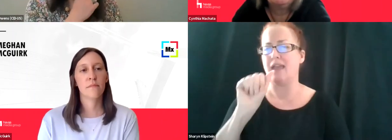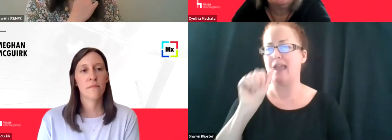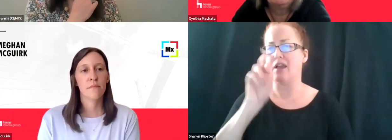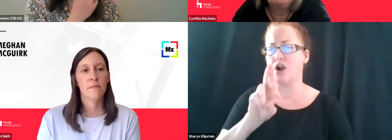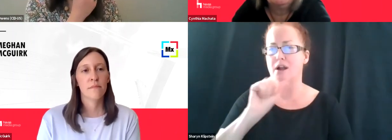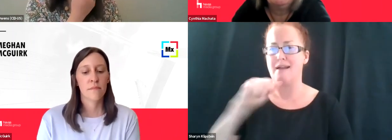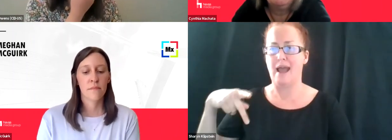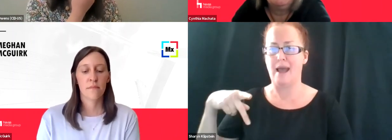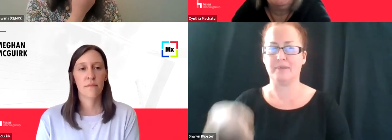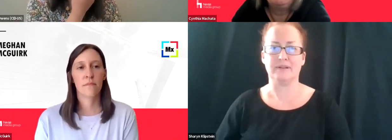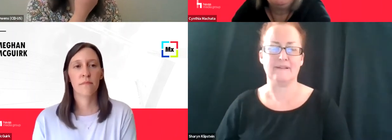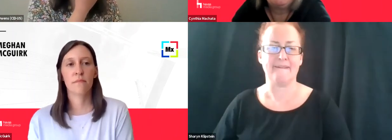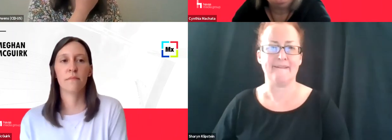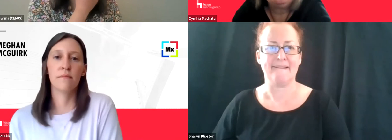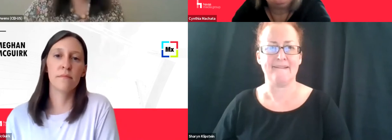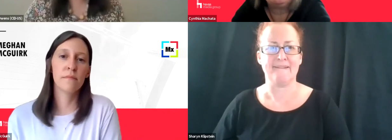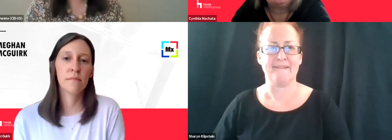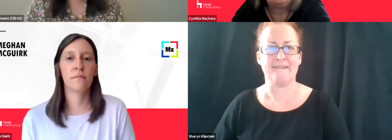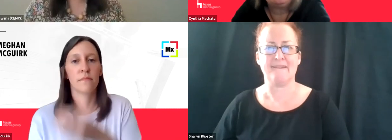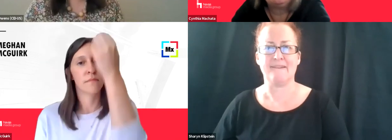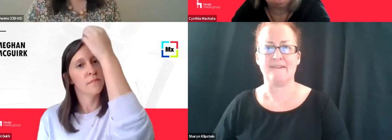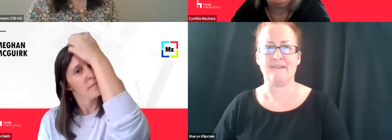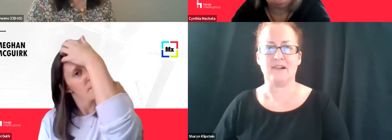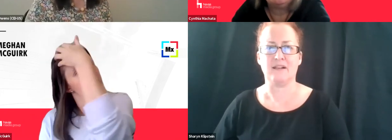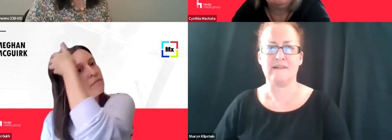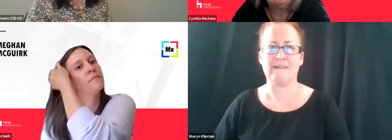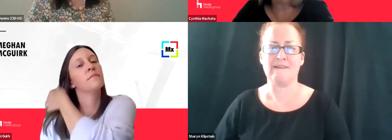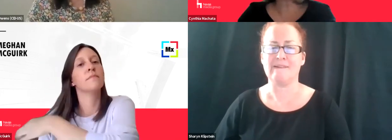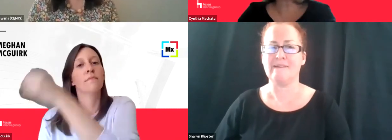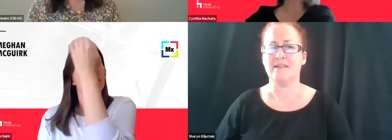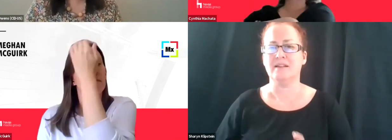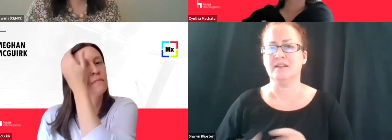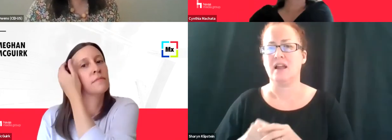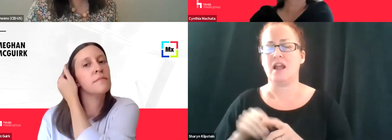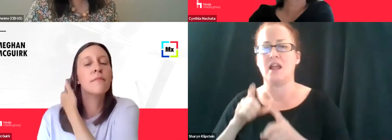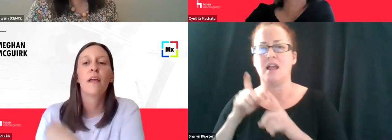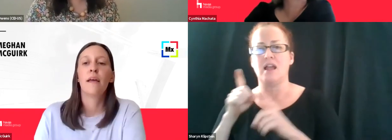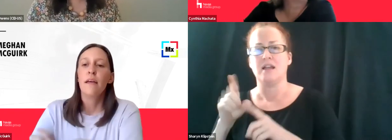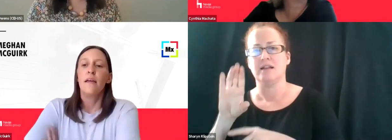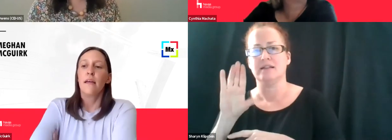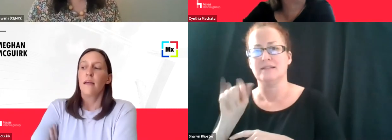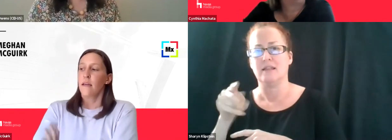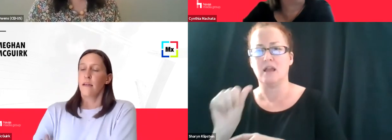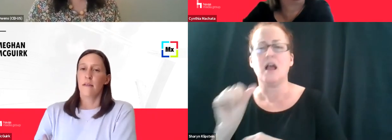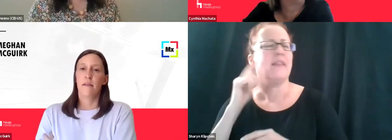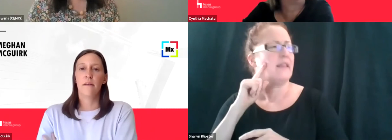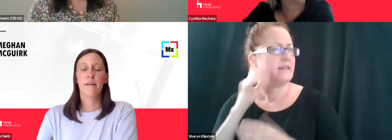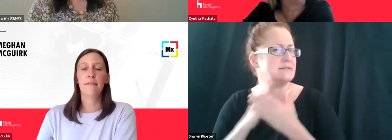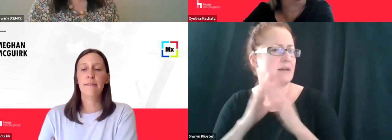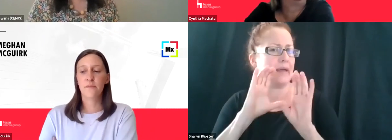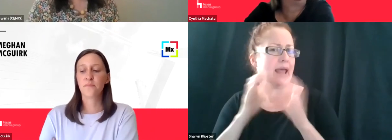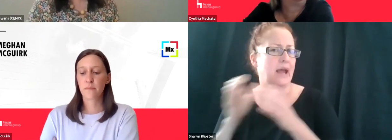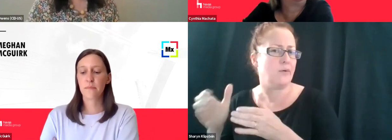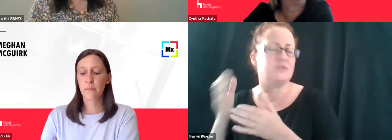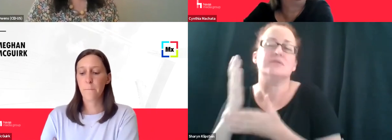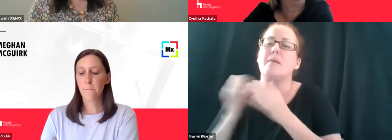uh, I would say that there's conversation about there. I think there are certain categories and or advertisers